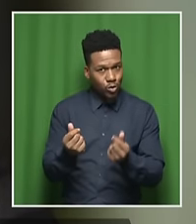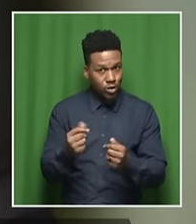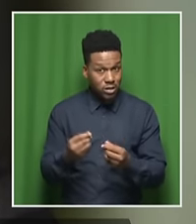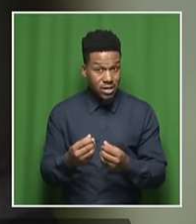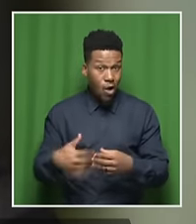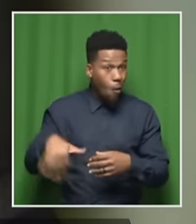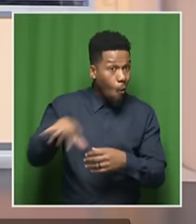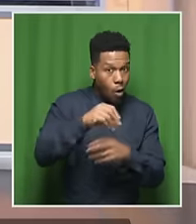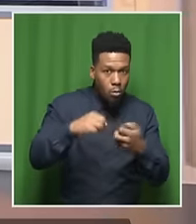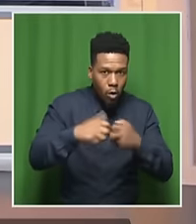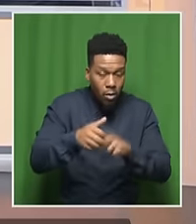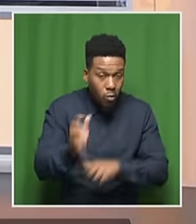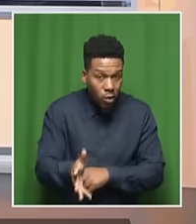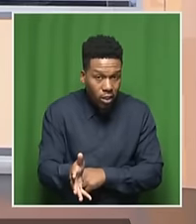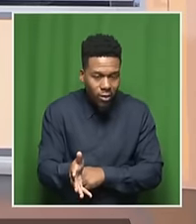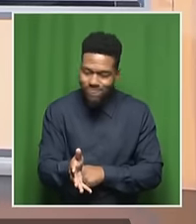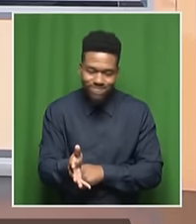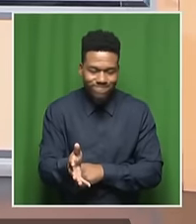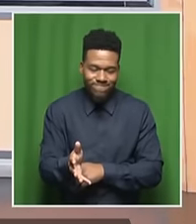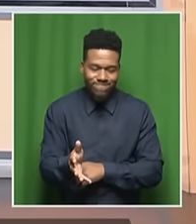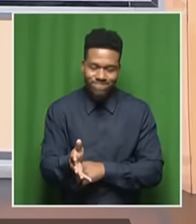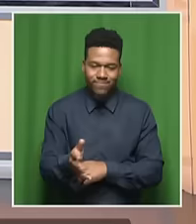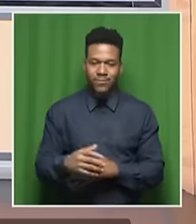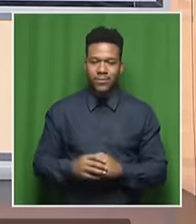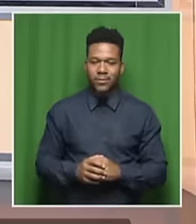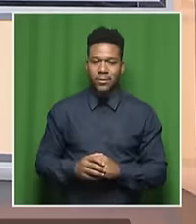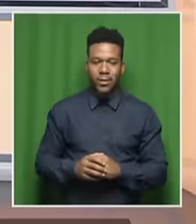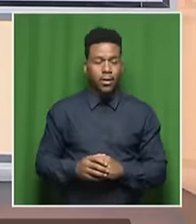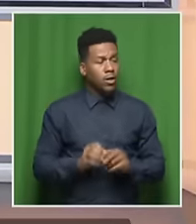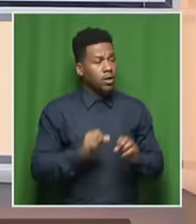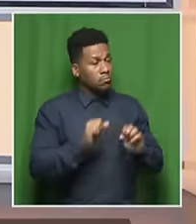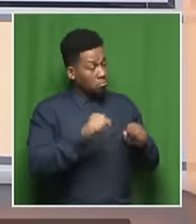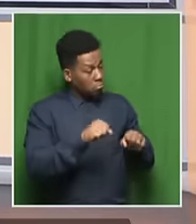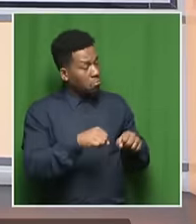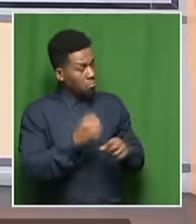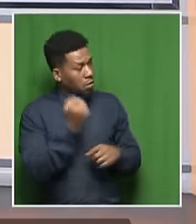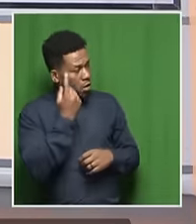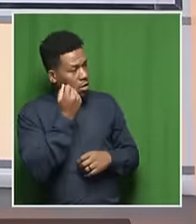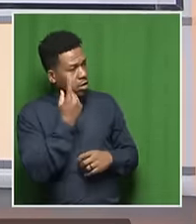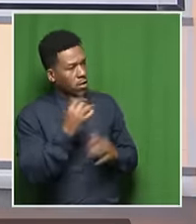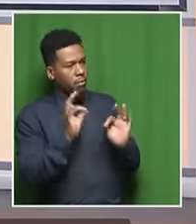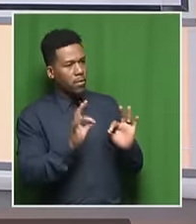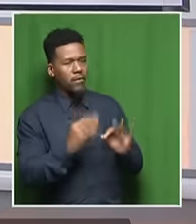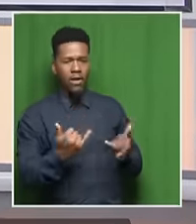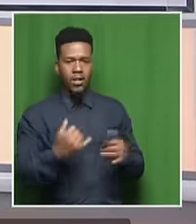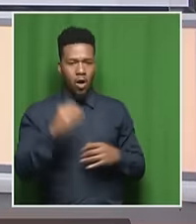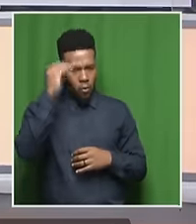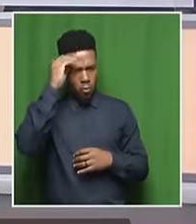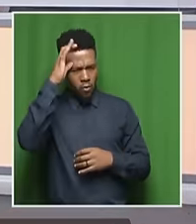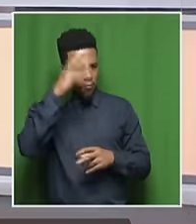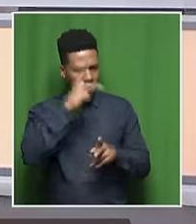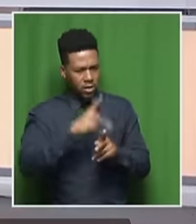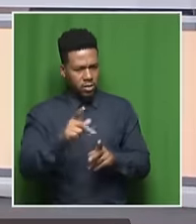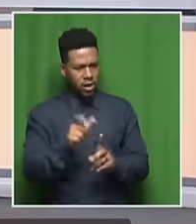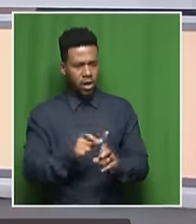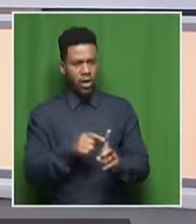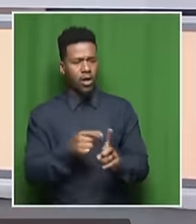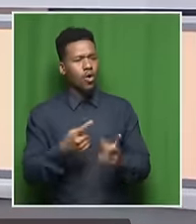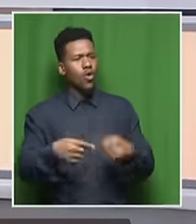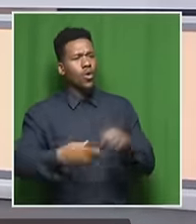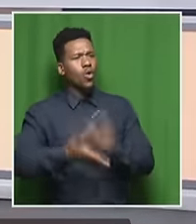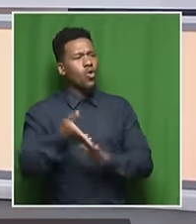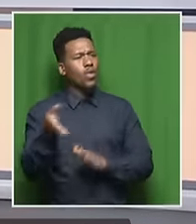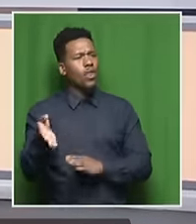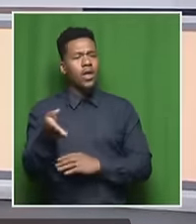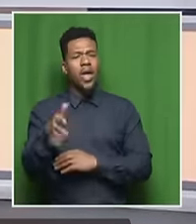Yeah, and that's the reality. Prof, thanks very much. Dr. Turton, Platinum City, we just went there in Rustenburg. We saw people that live